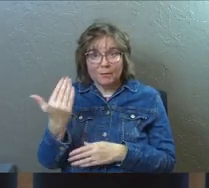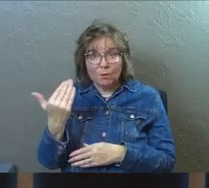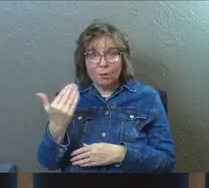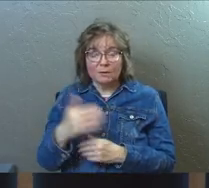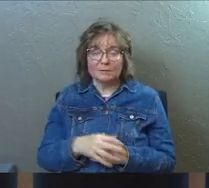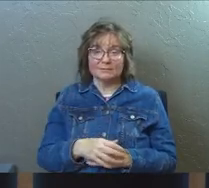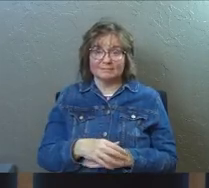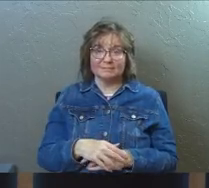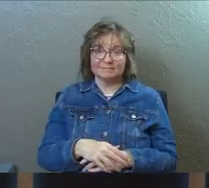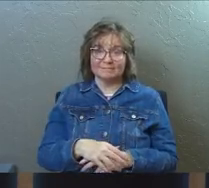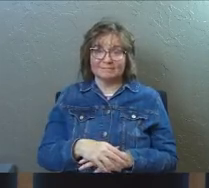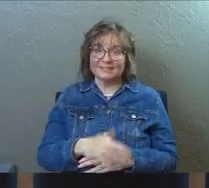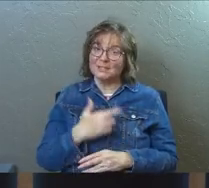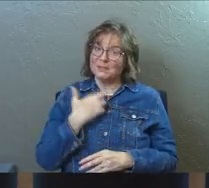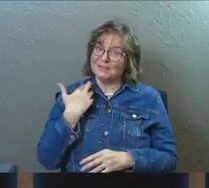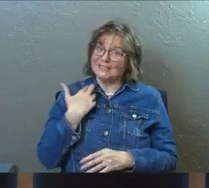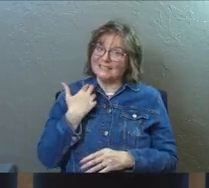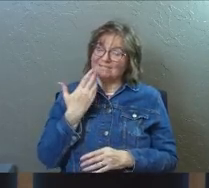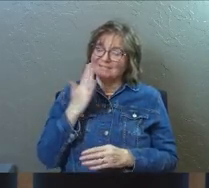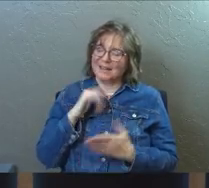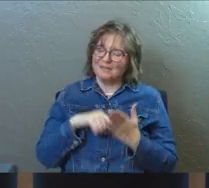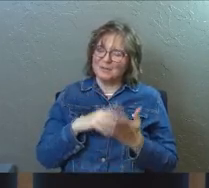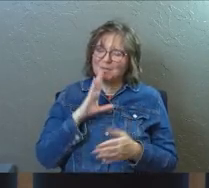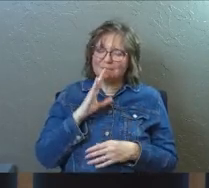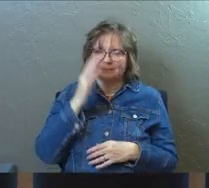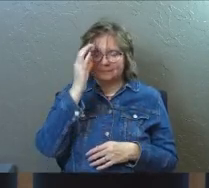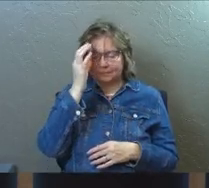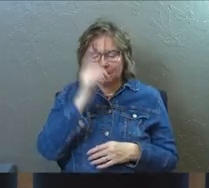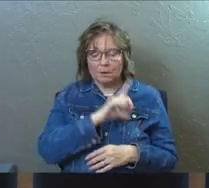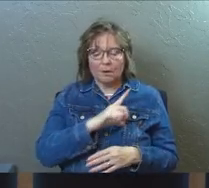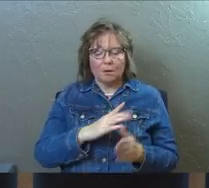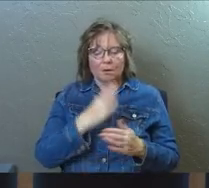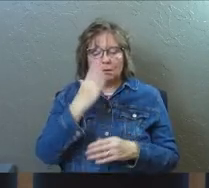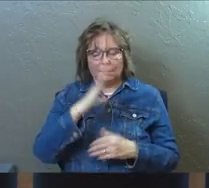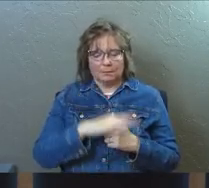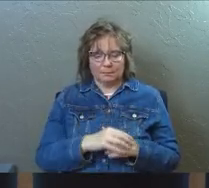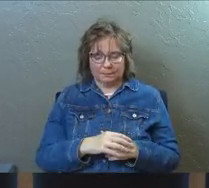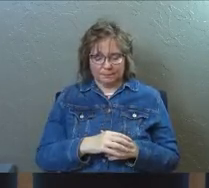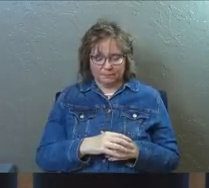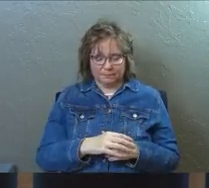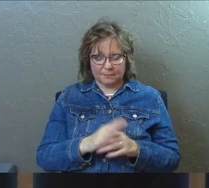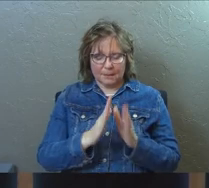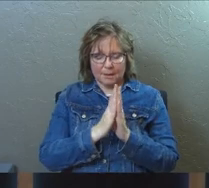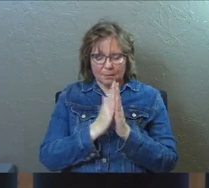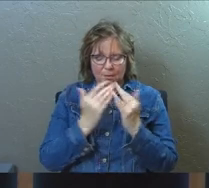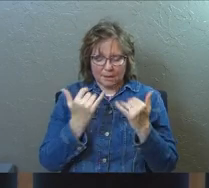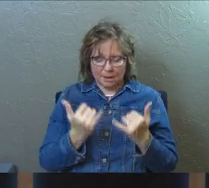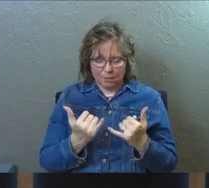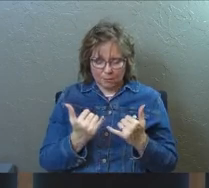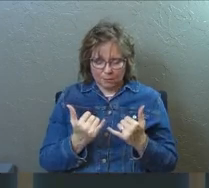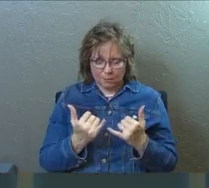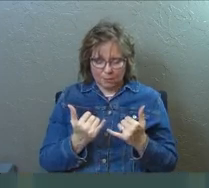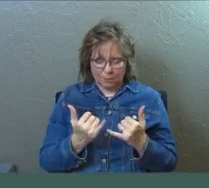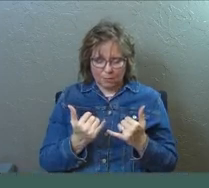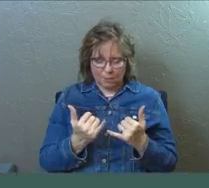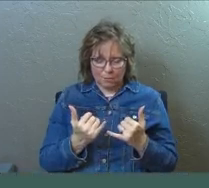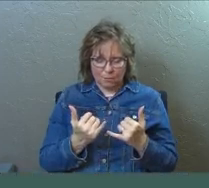It's risky. That's option three. Let's pray. Lord God, God, I pray right now, Lord,